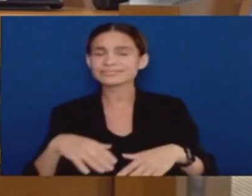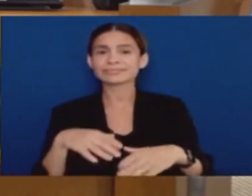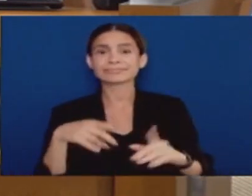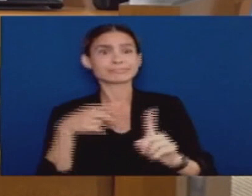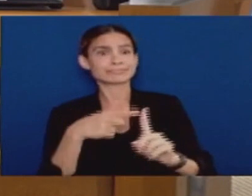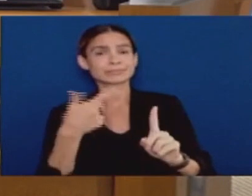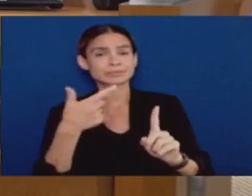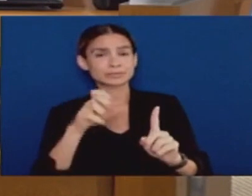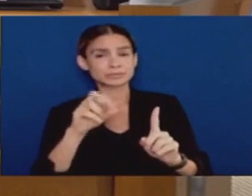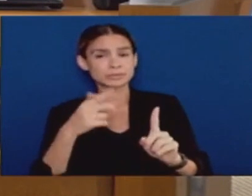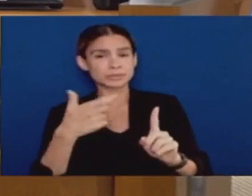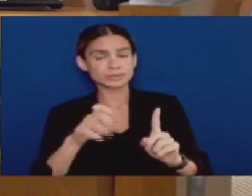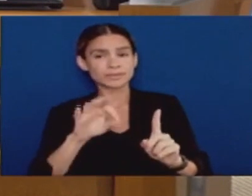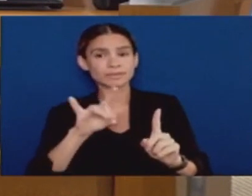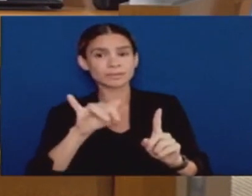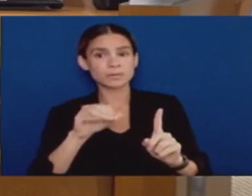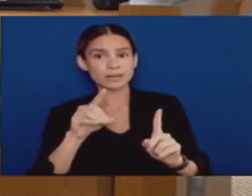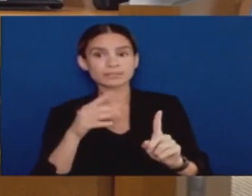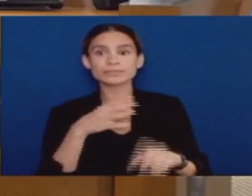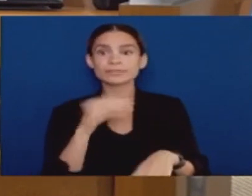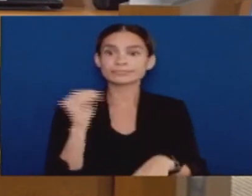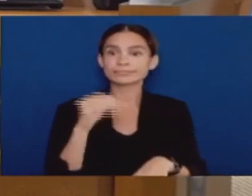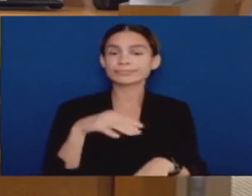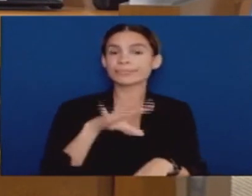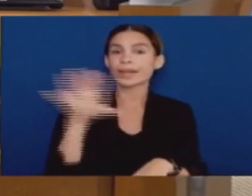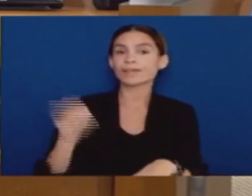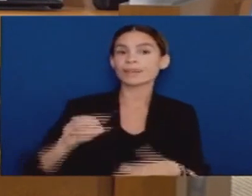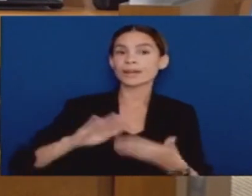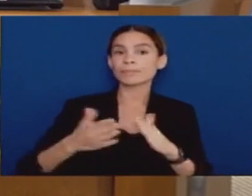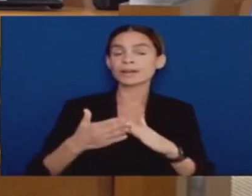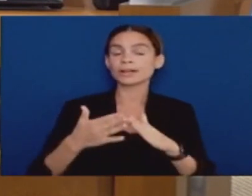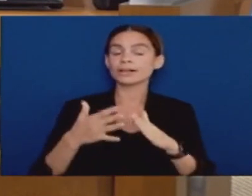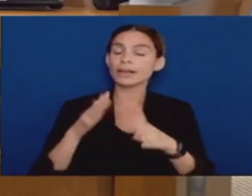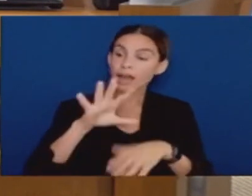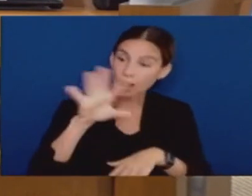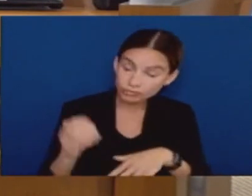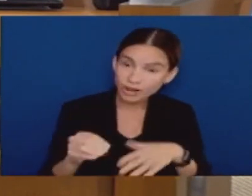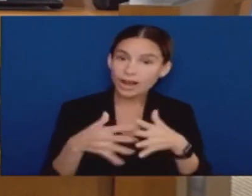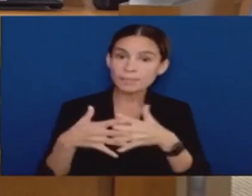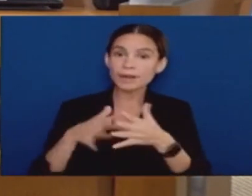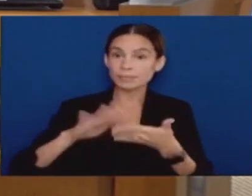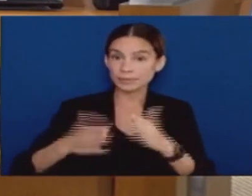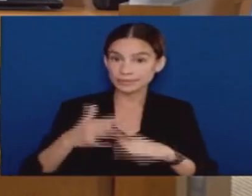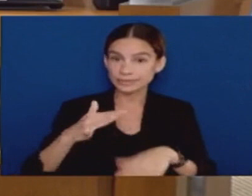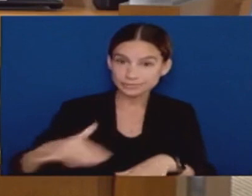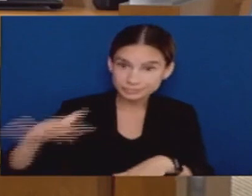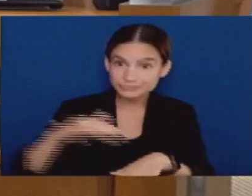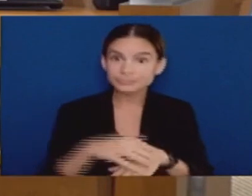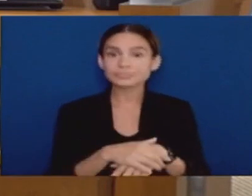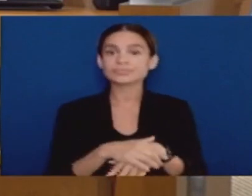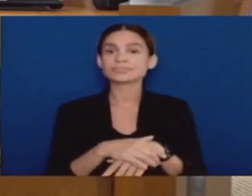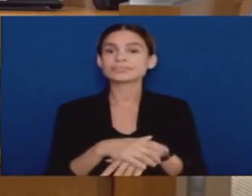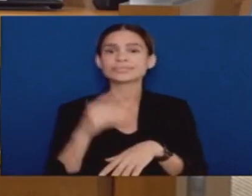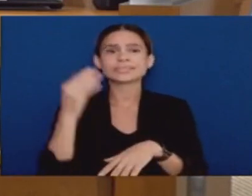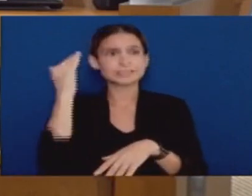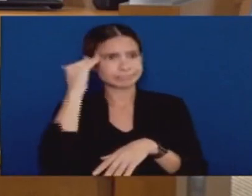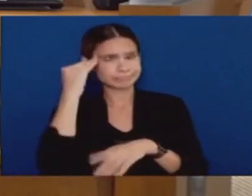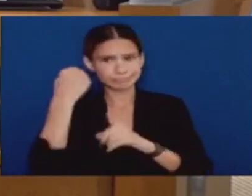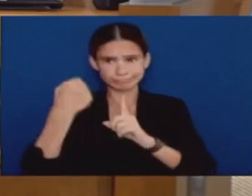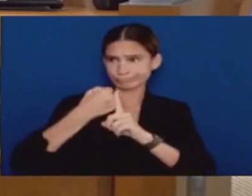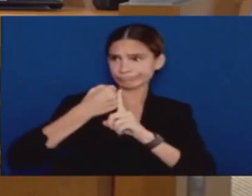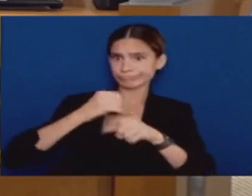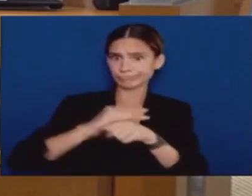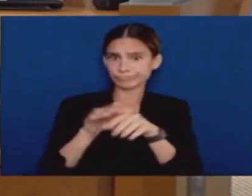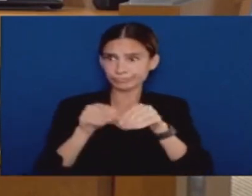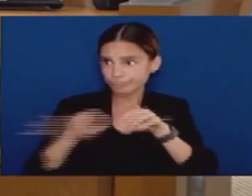we're dealing with this pandemic and we not only need a cure, a vaccine for the pandemic, but we